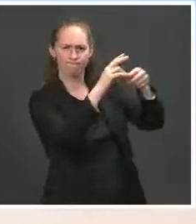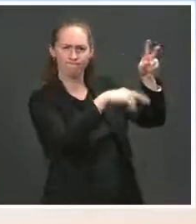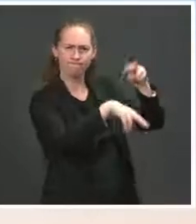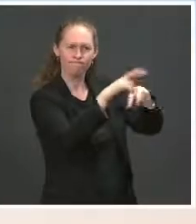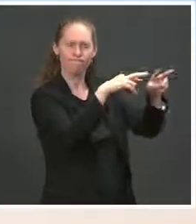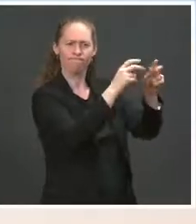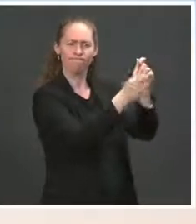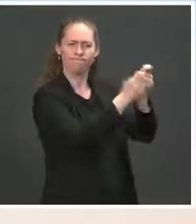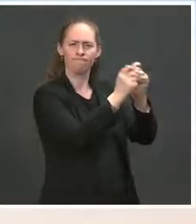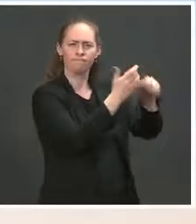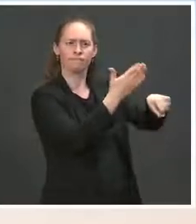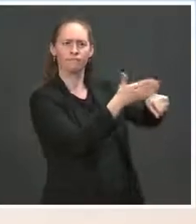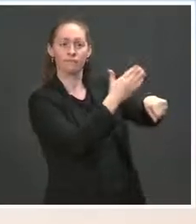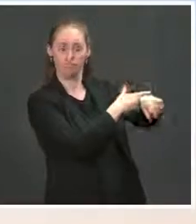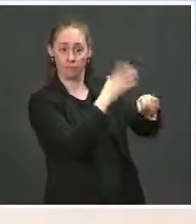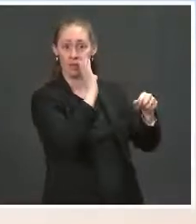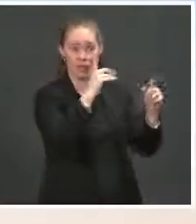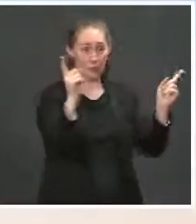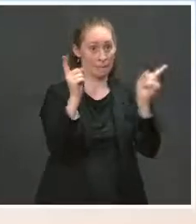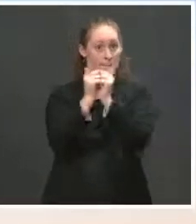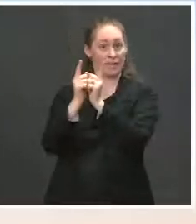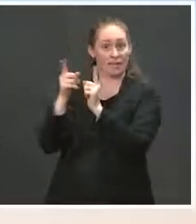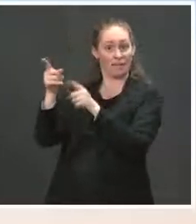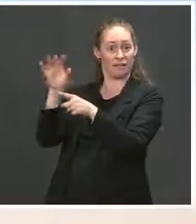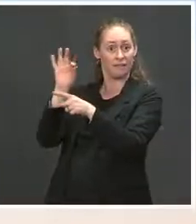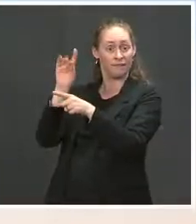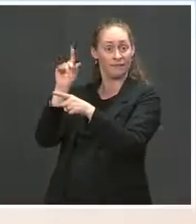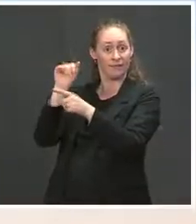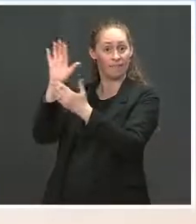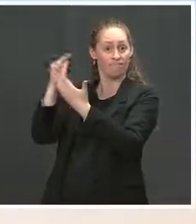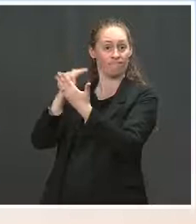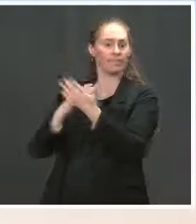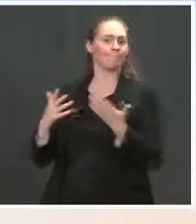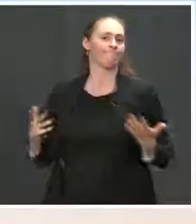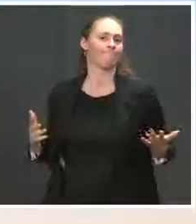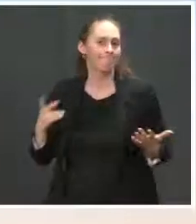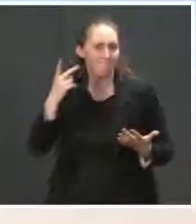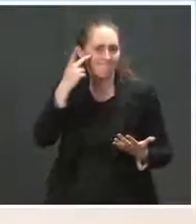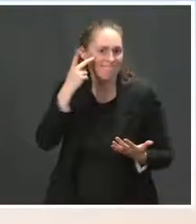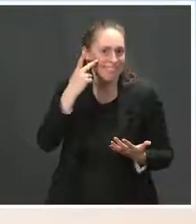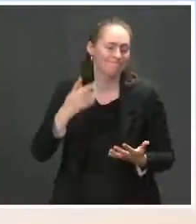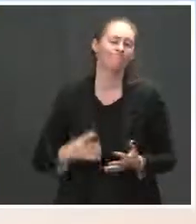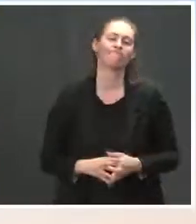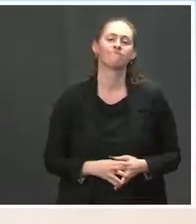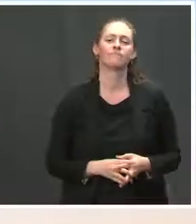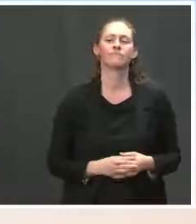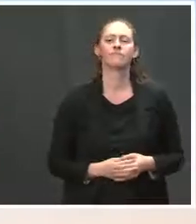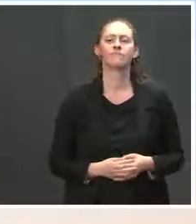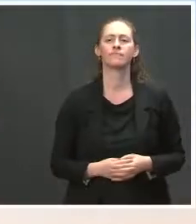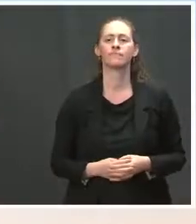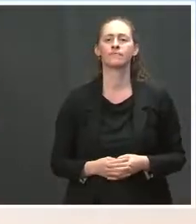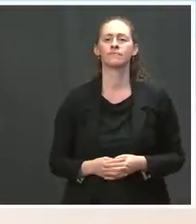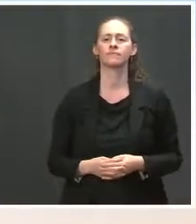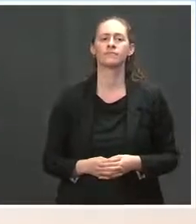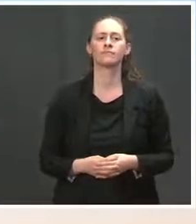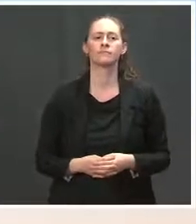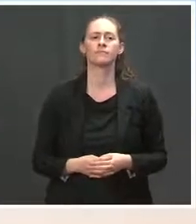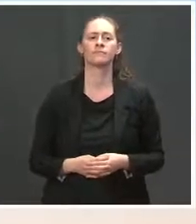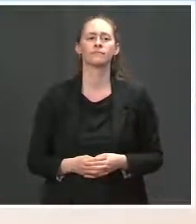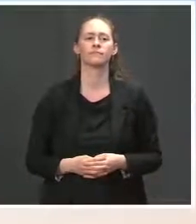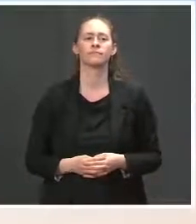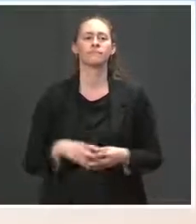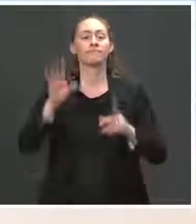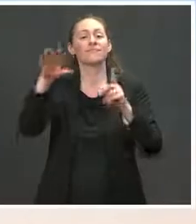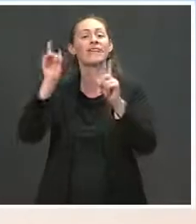and they meet the FDA's bar, that's a different story. We'll see what happens. The Go ahead, Maria. Thanks, Jen. Will the First Lady be attending the